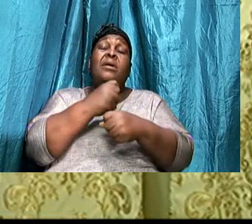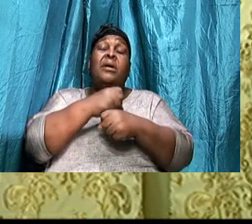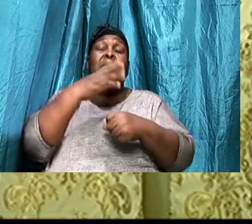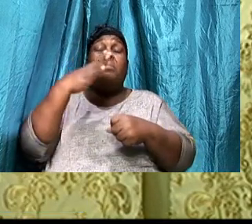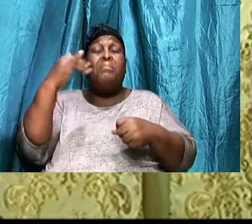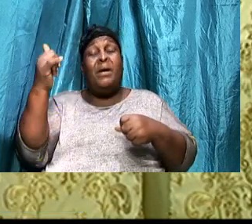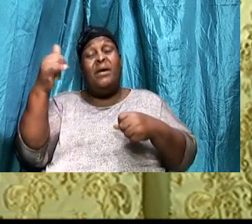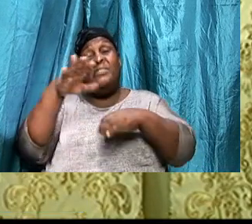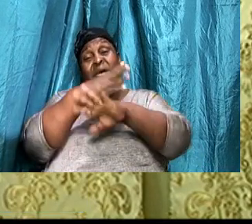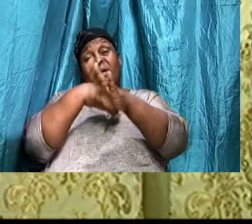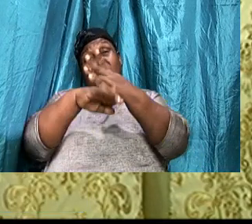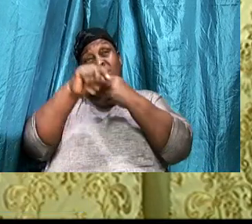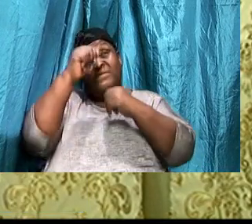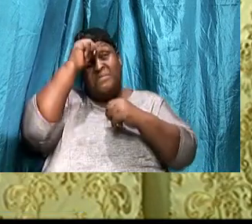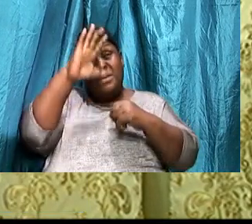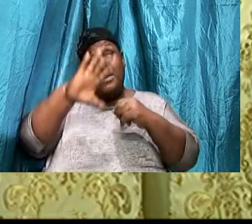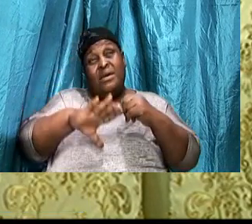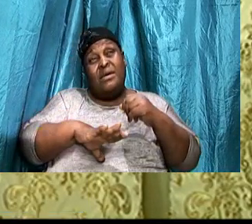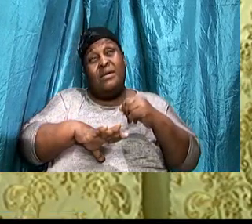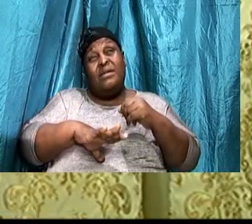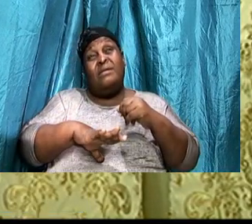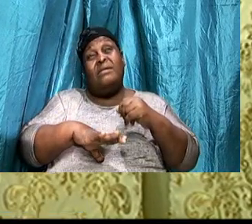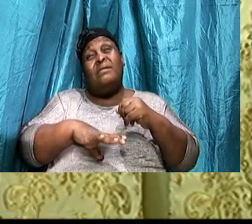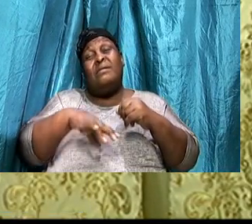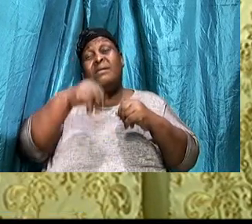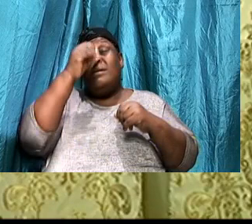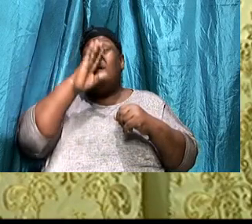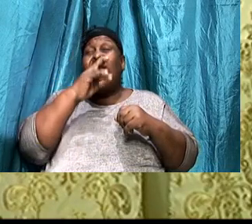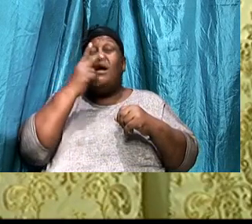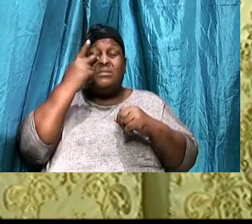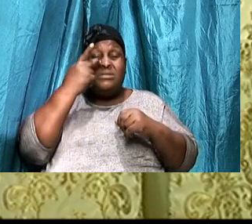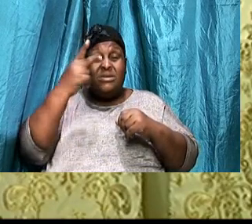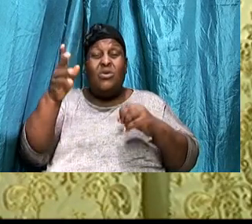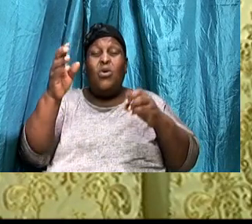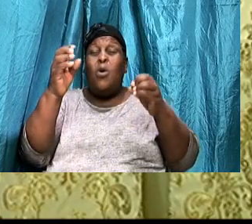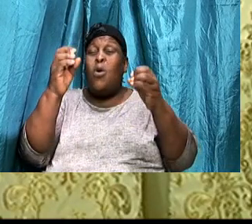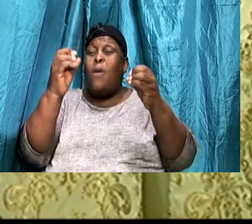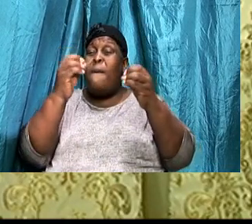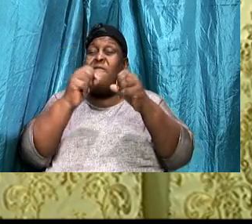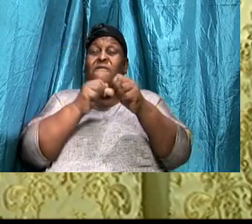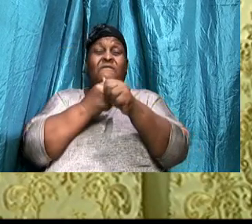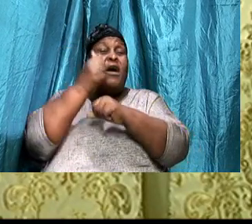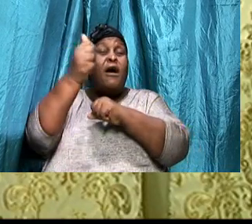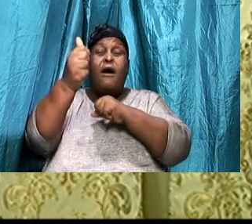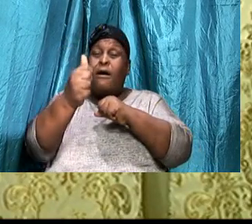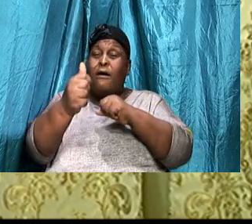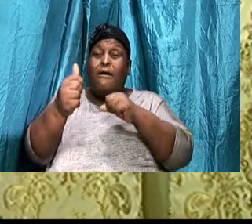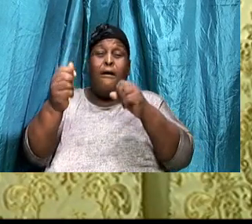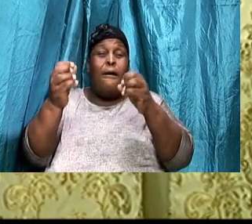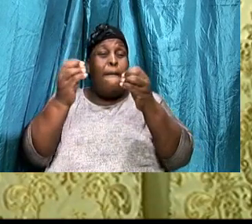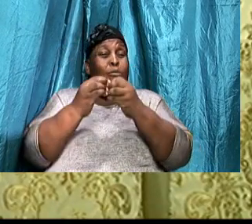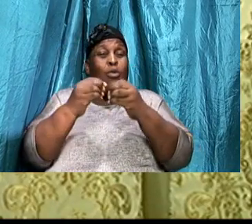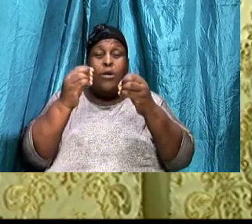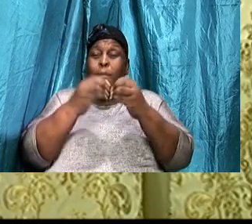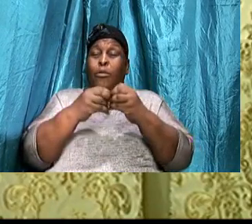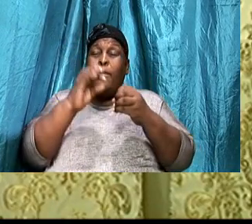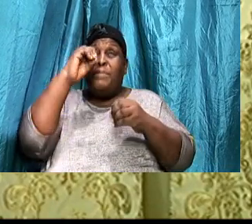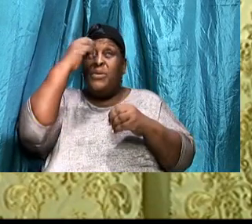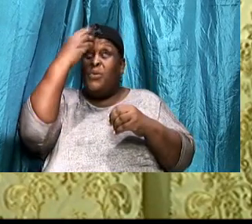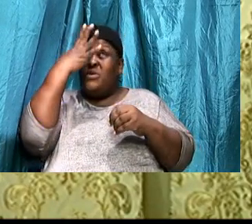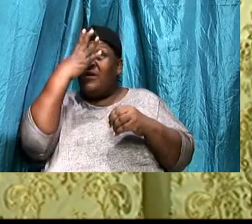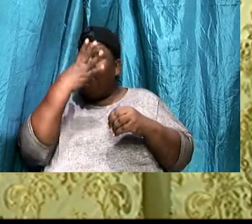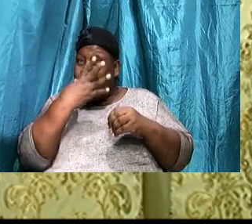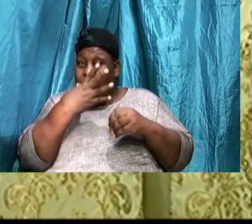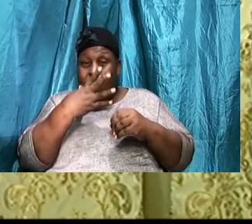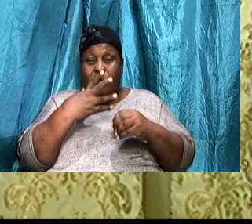beautiful, And glorious, God sees you, Far more beautiful, Than any physical, Structure, Built by